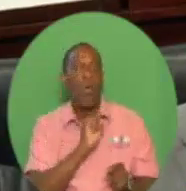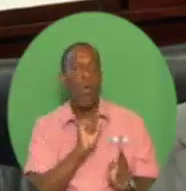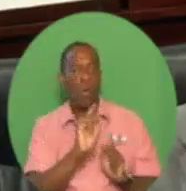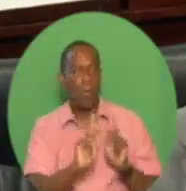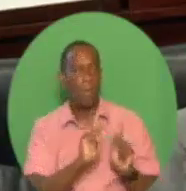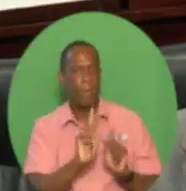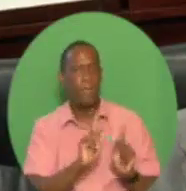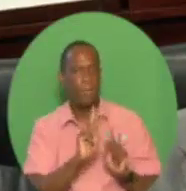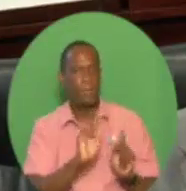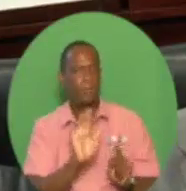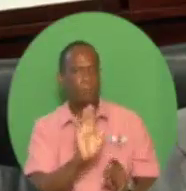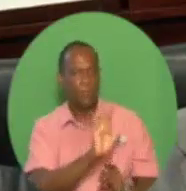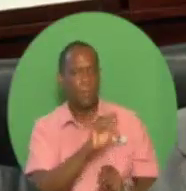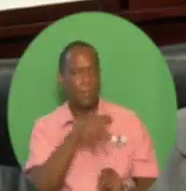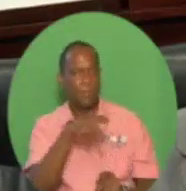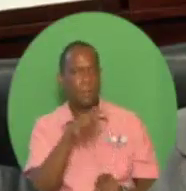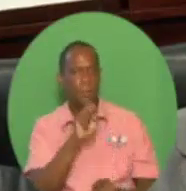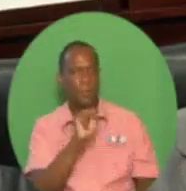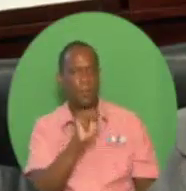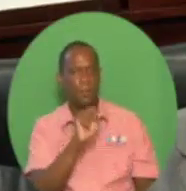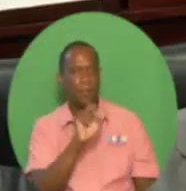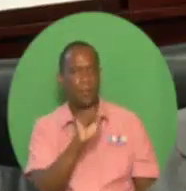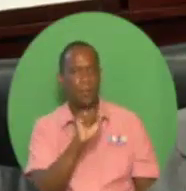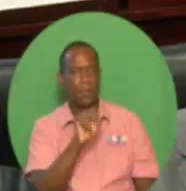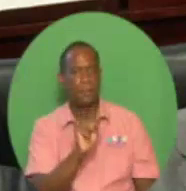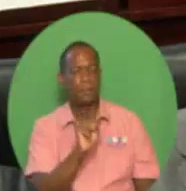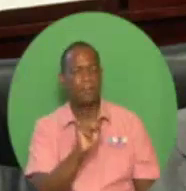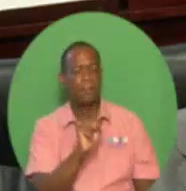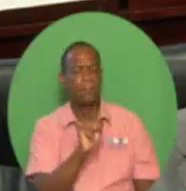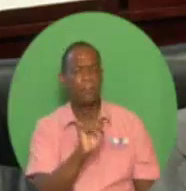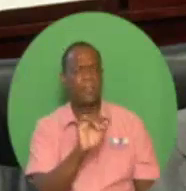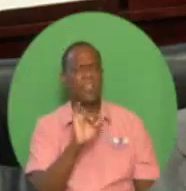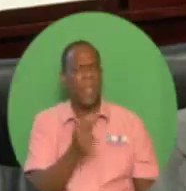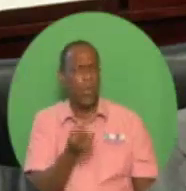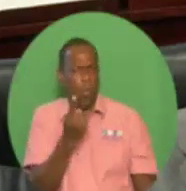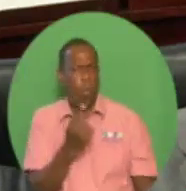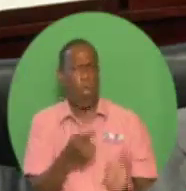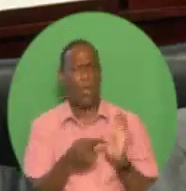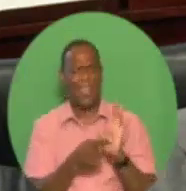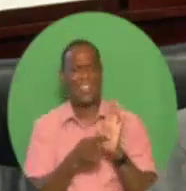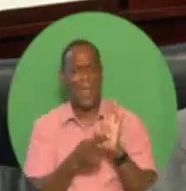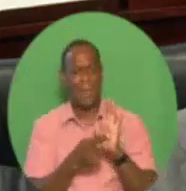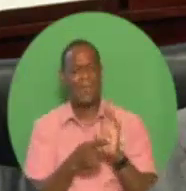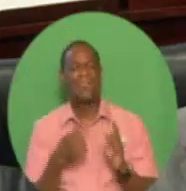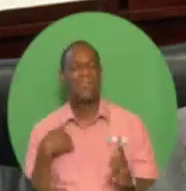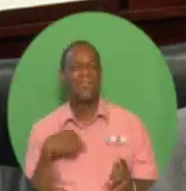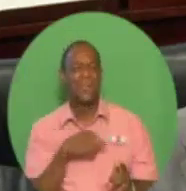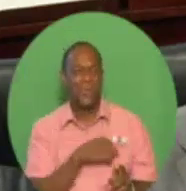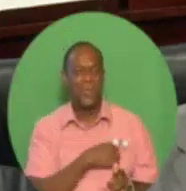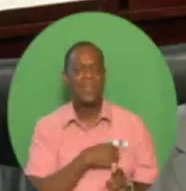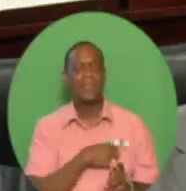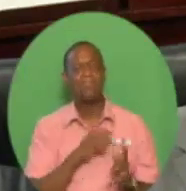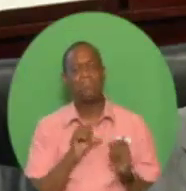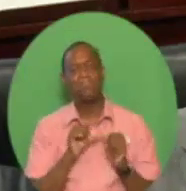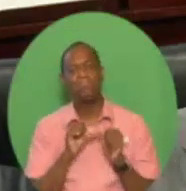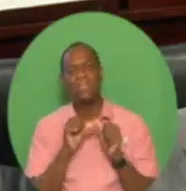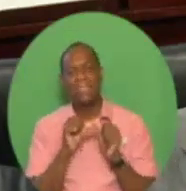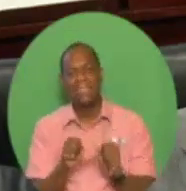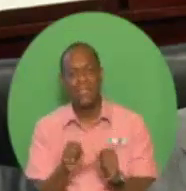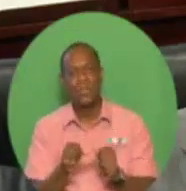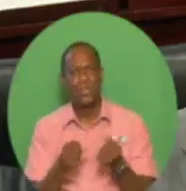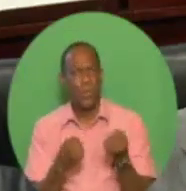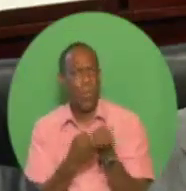This is but one example of how we have managed to preserve and improve social benefits and cushion the effects of the recession